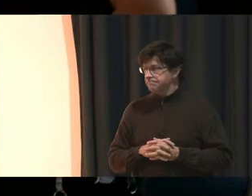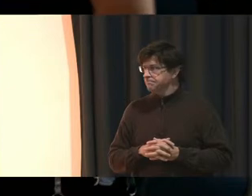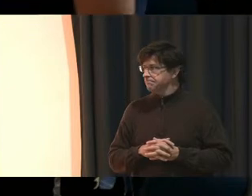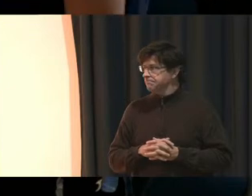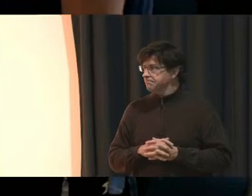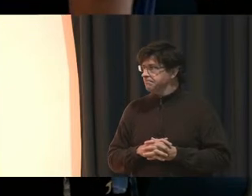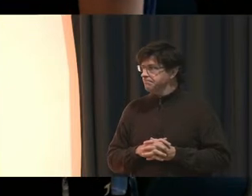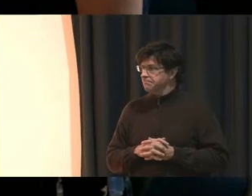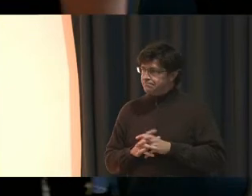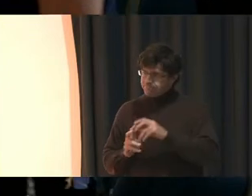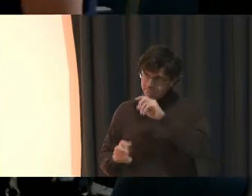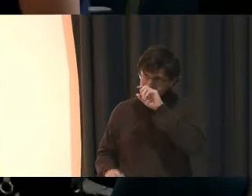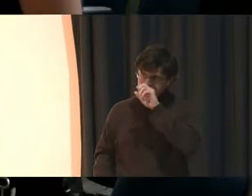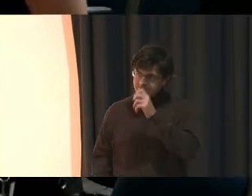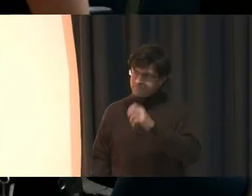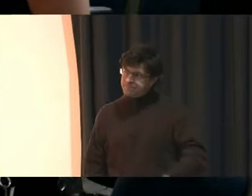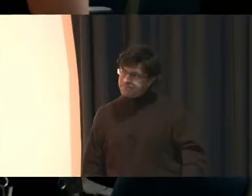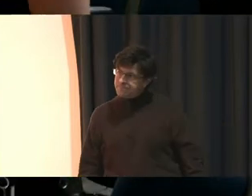Buenas tardes a todos.